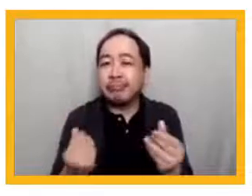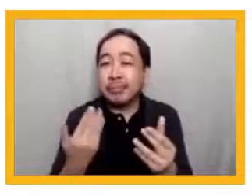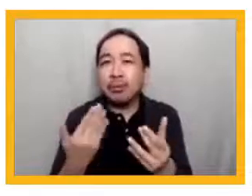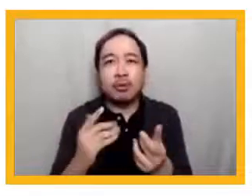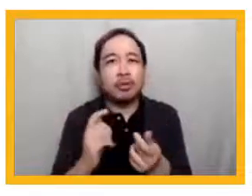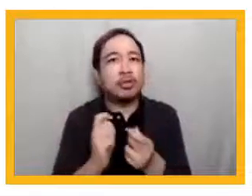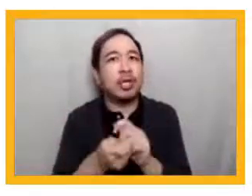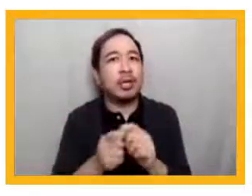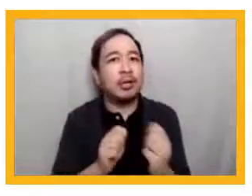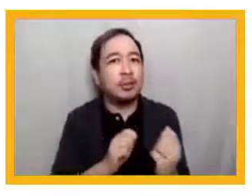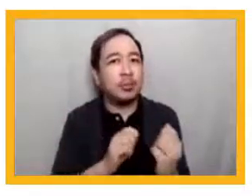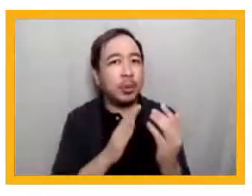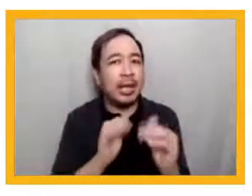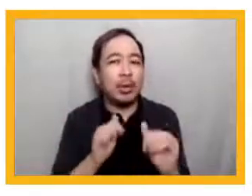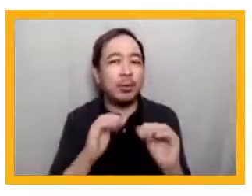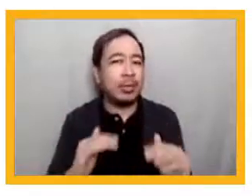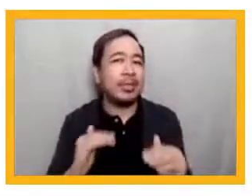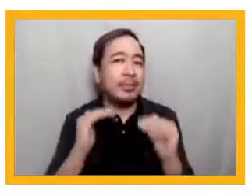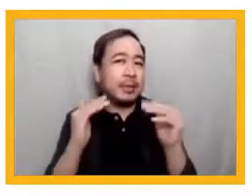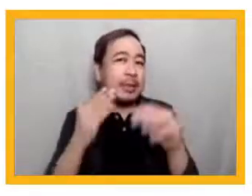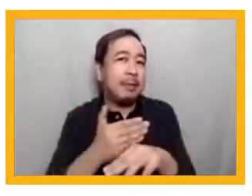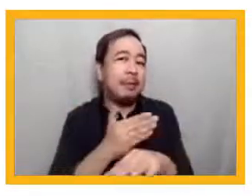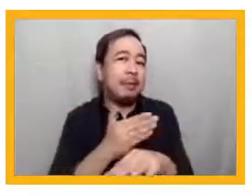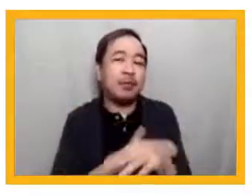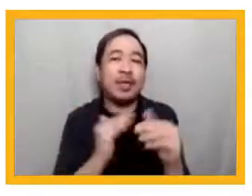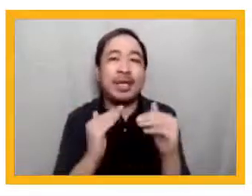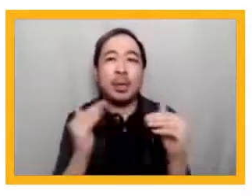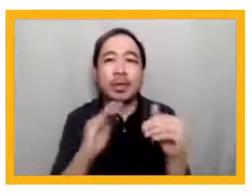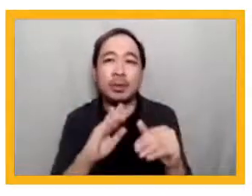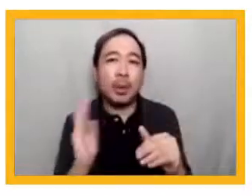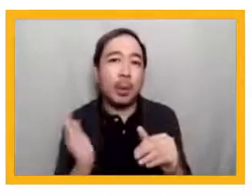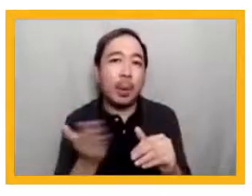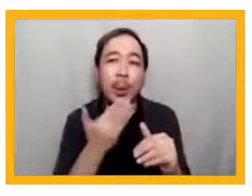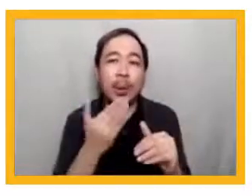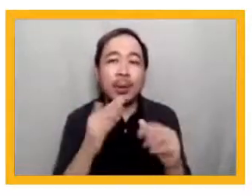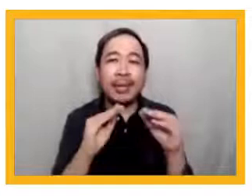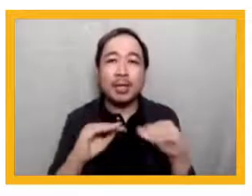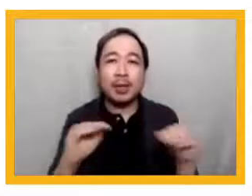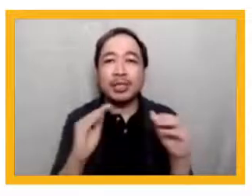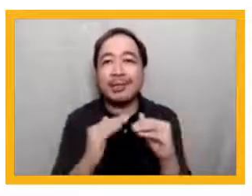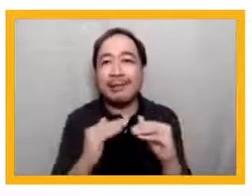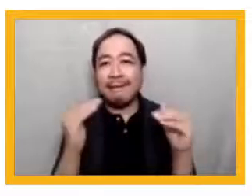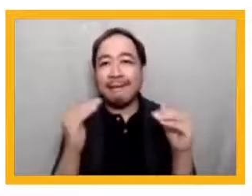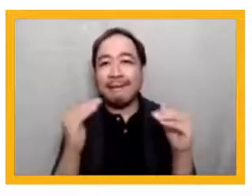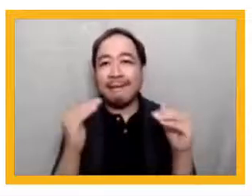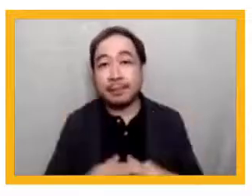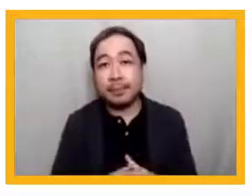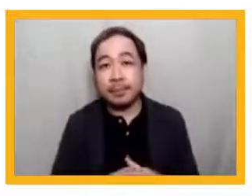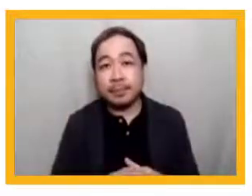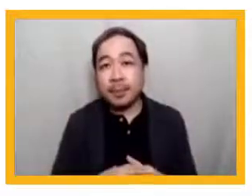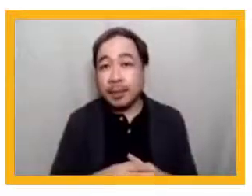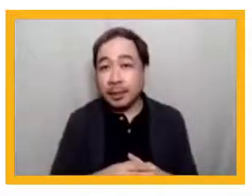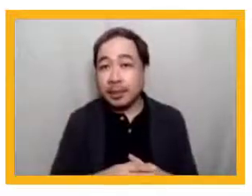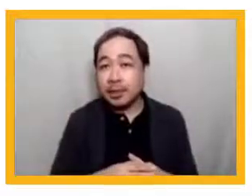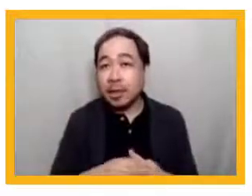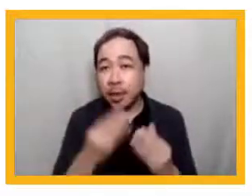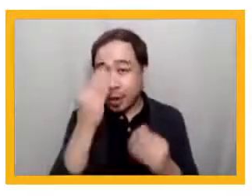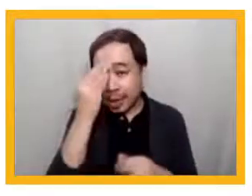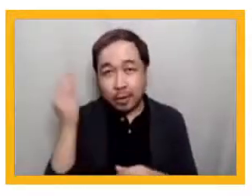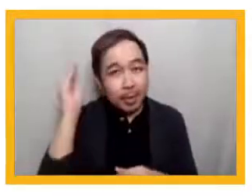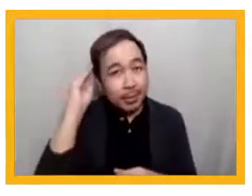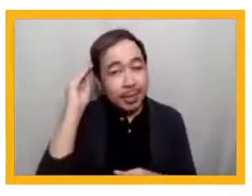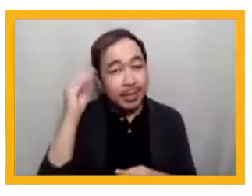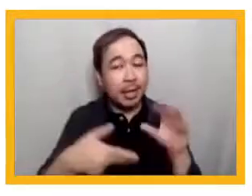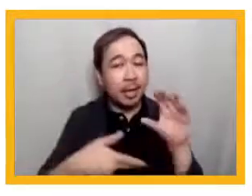to scaling learning and equity at all levels of education. I'd like to also recall the three C's that Vice President Susan